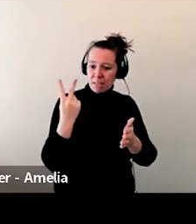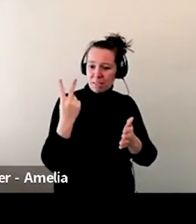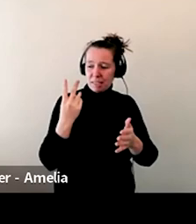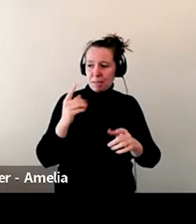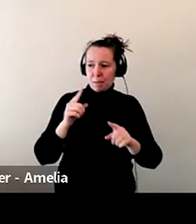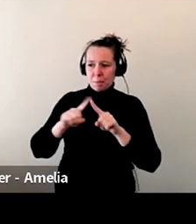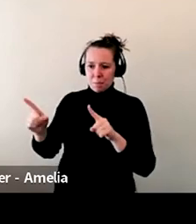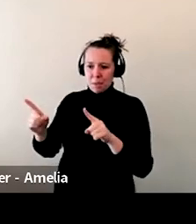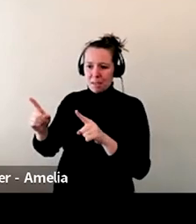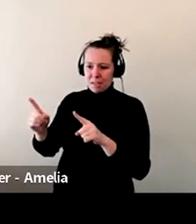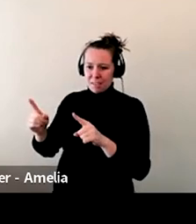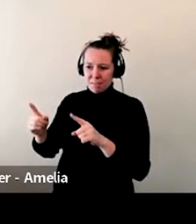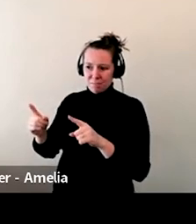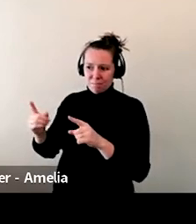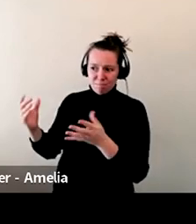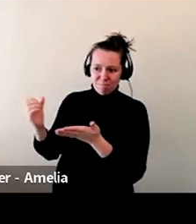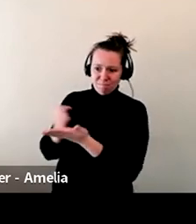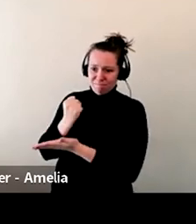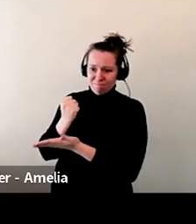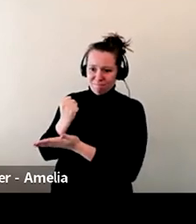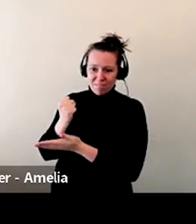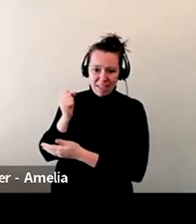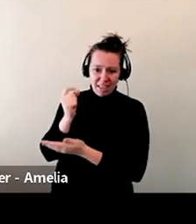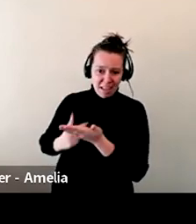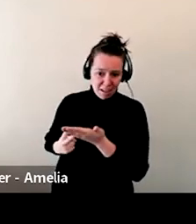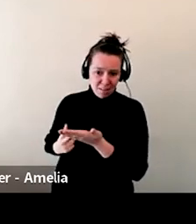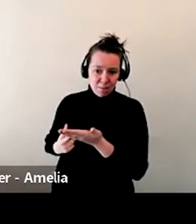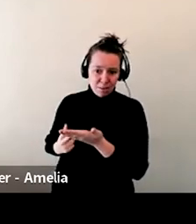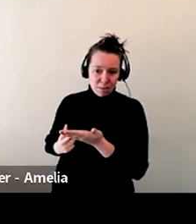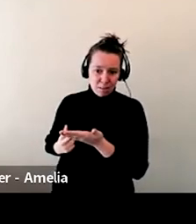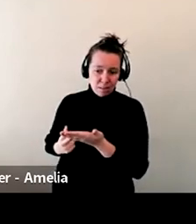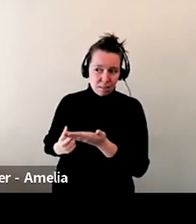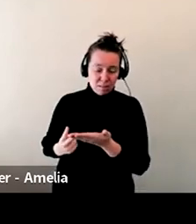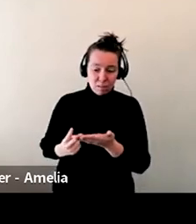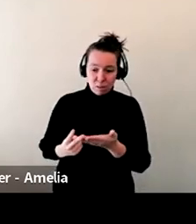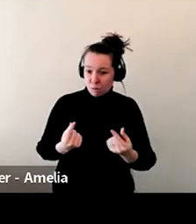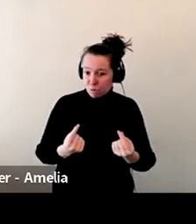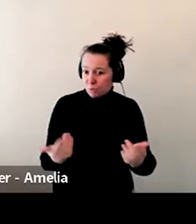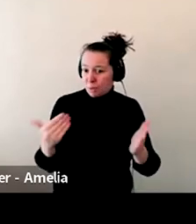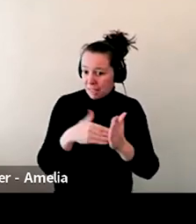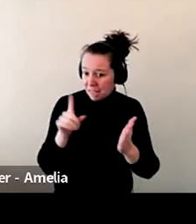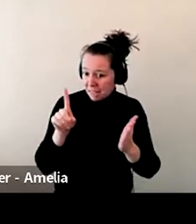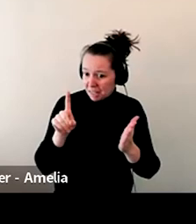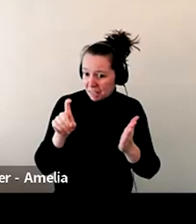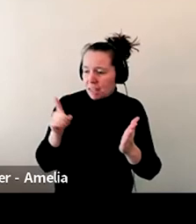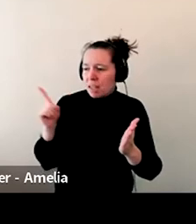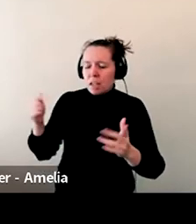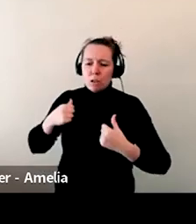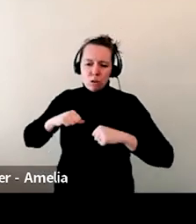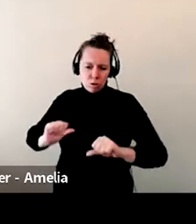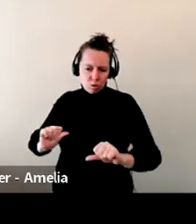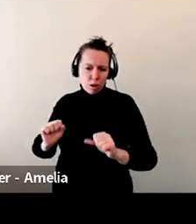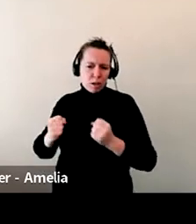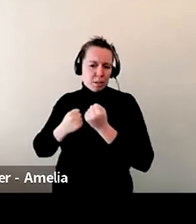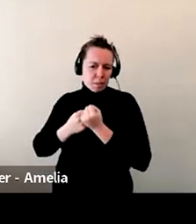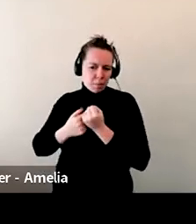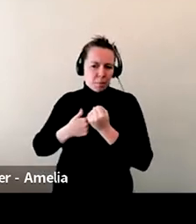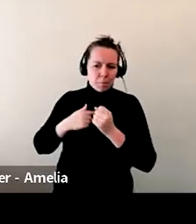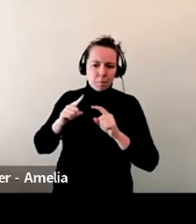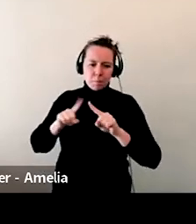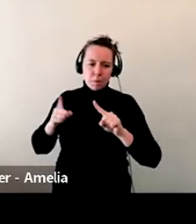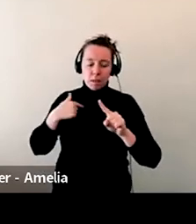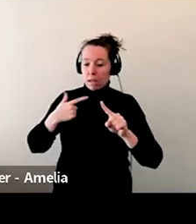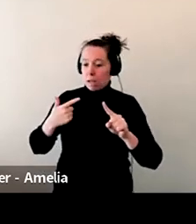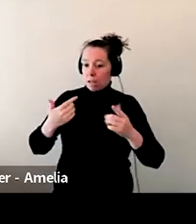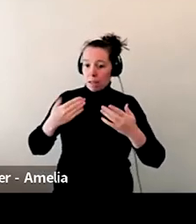the beginning, because he was trying to prepare me that this was going to take me twice as long, cost me twice as much. I opened, I got the lease on